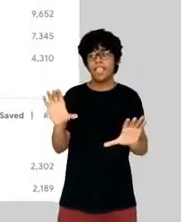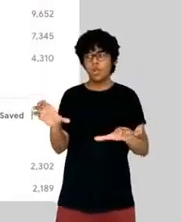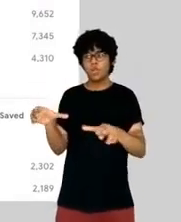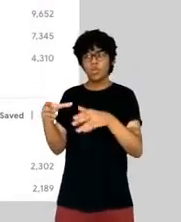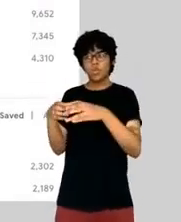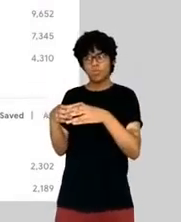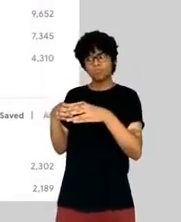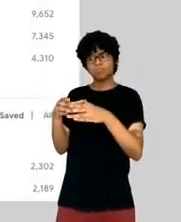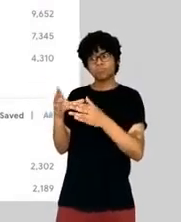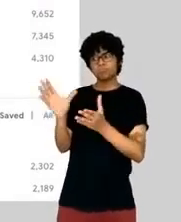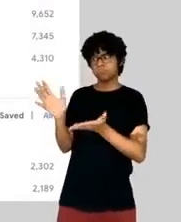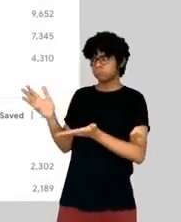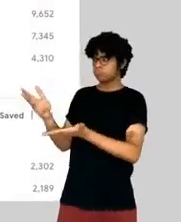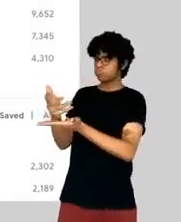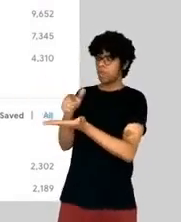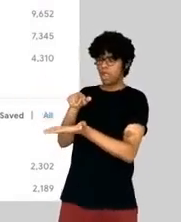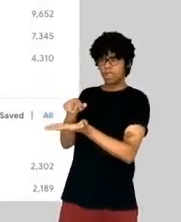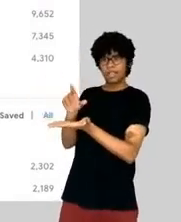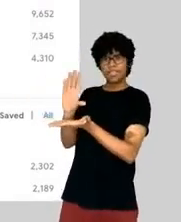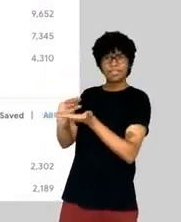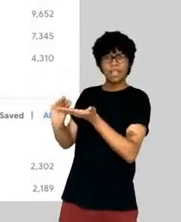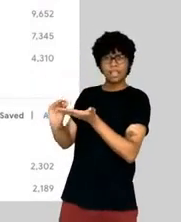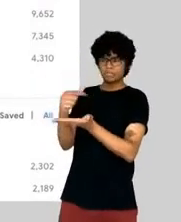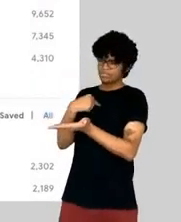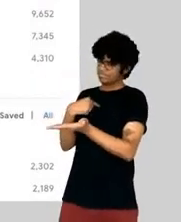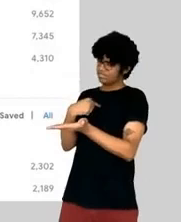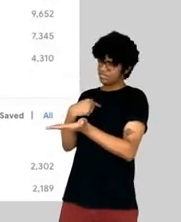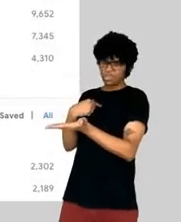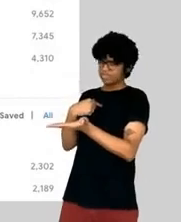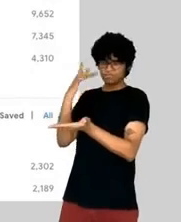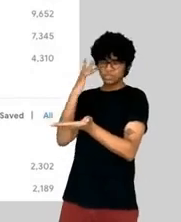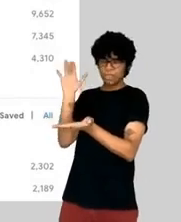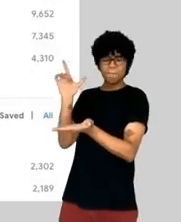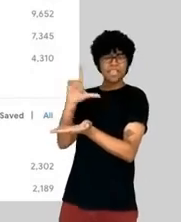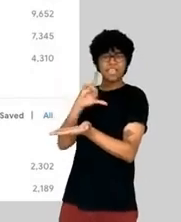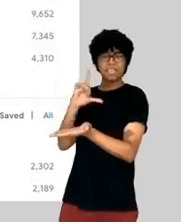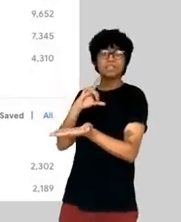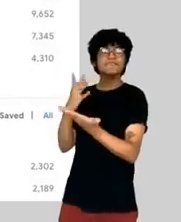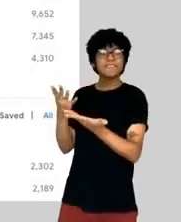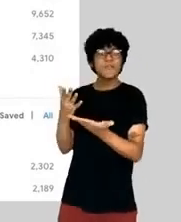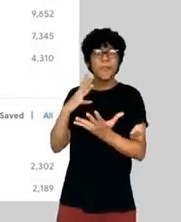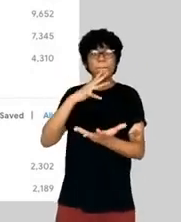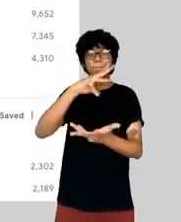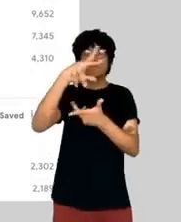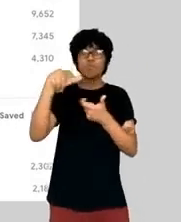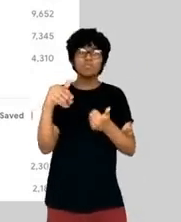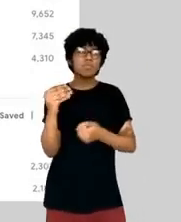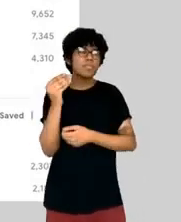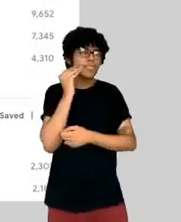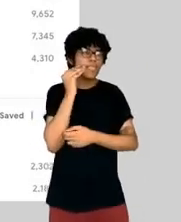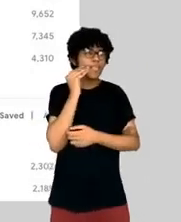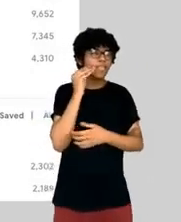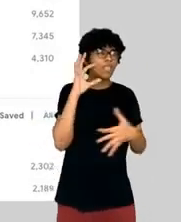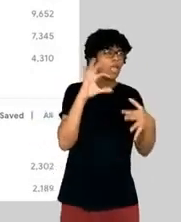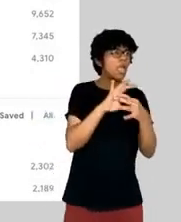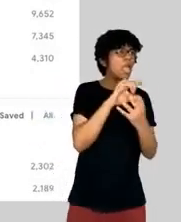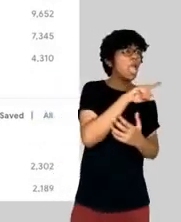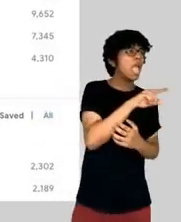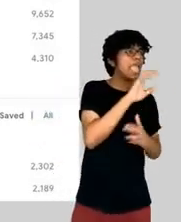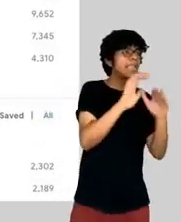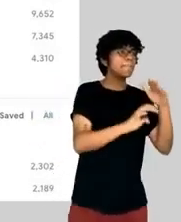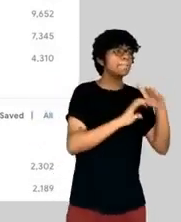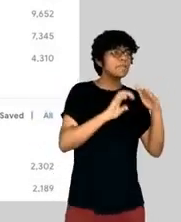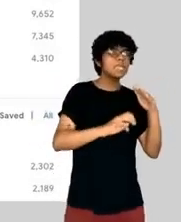Imagine a world where you're trying to find a connection between a shell corporation and an individual and some other